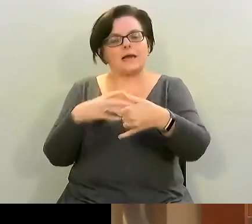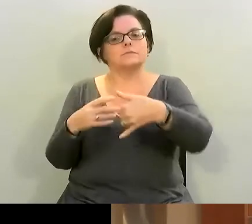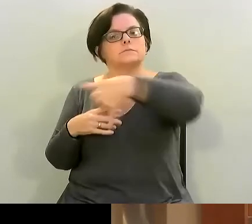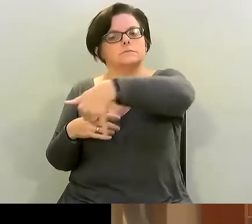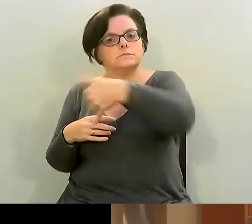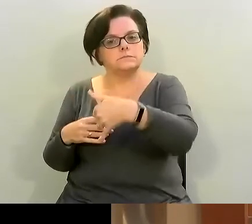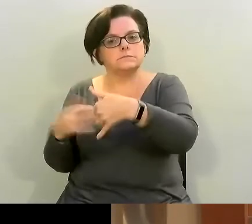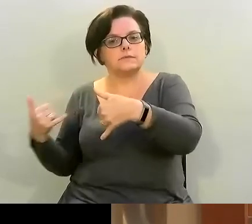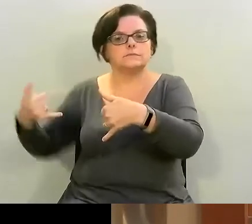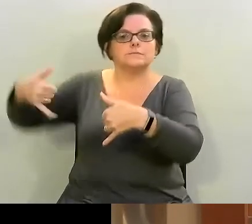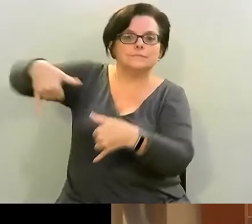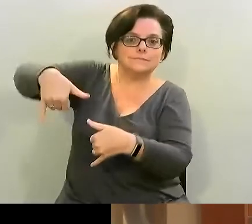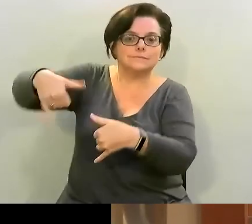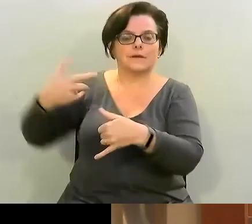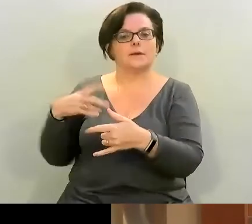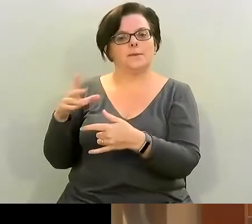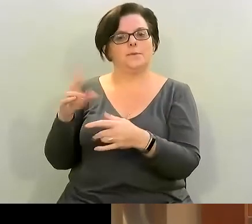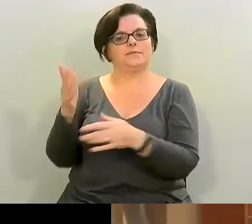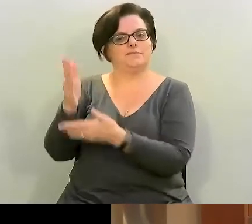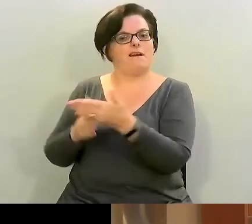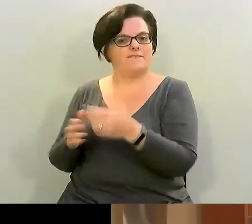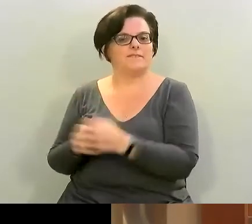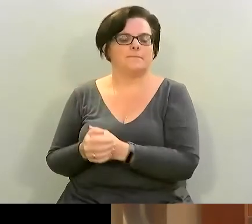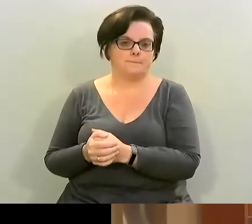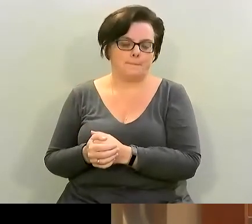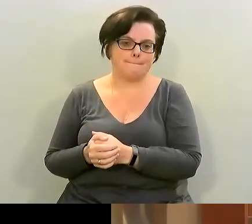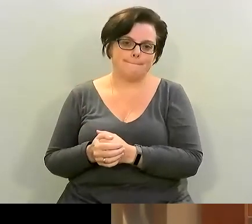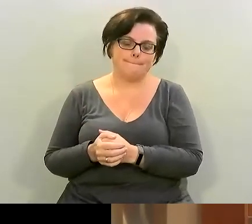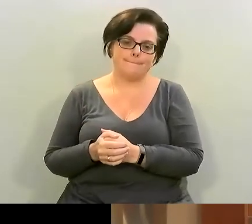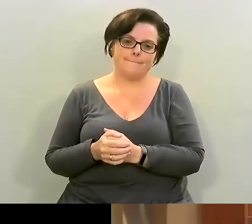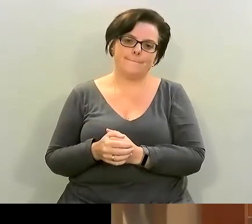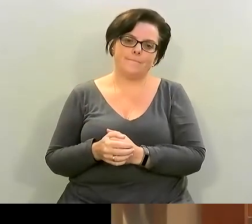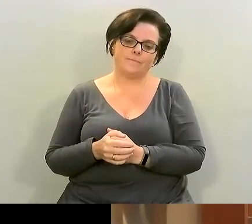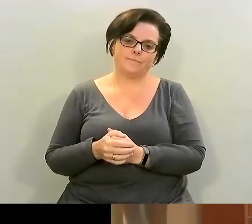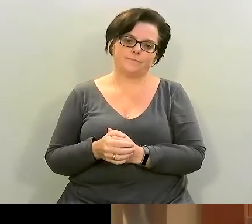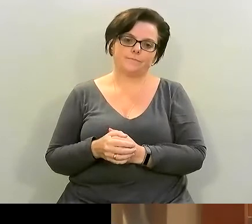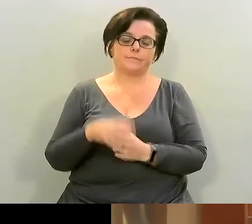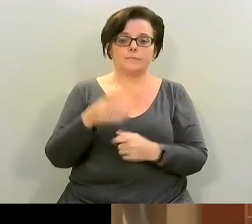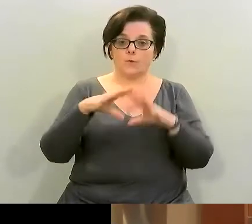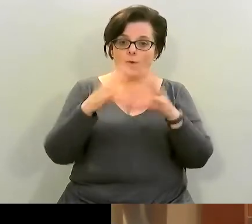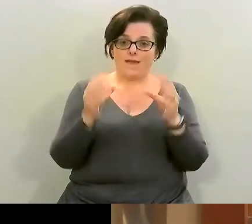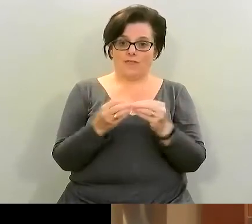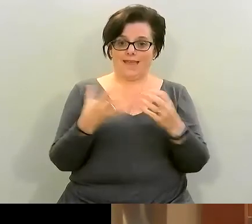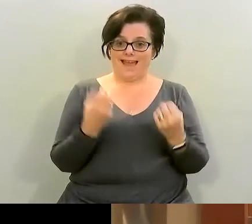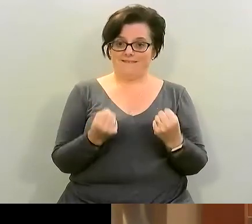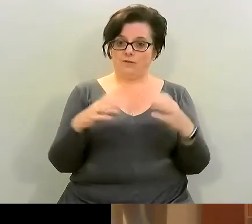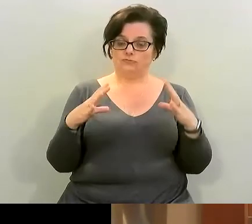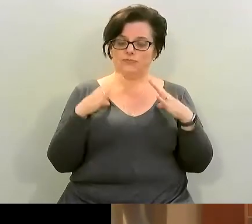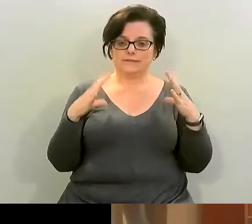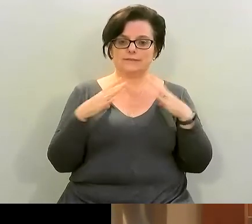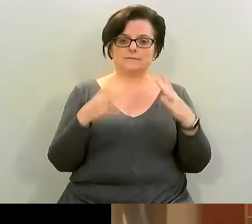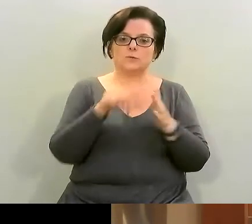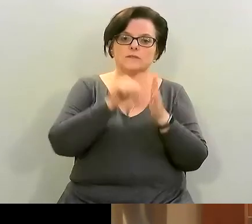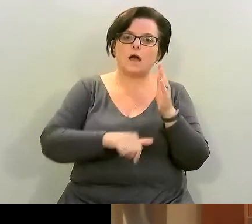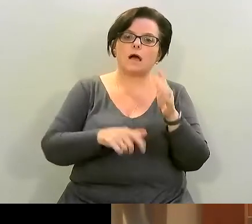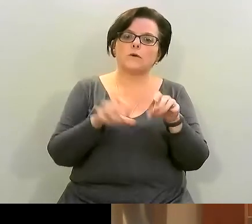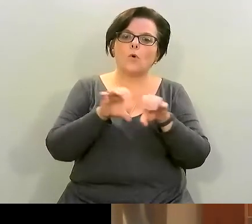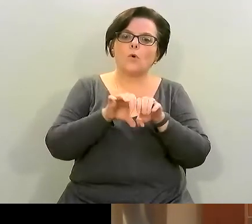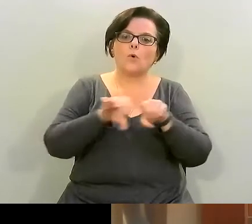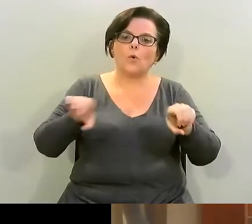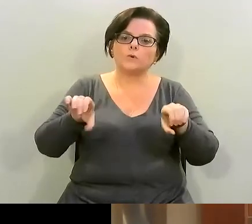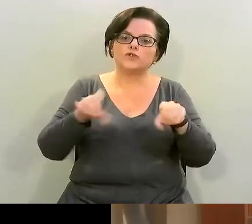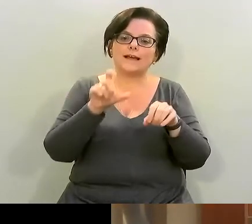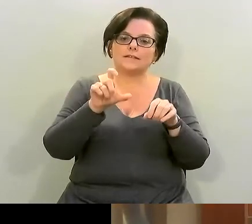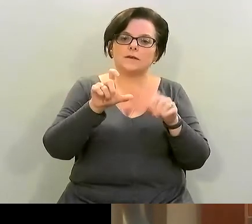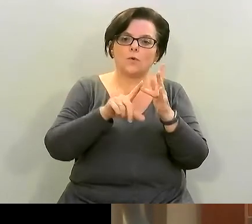to with a little bit of water so with that let's get started i have everything laid out here i'm going to start with my courgette which we call